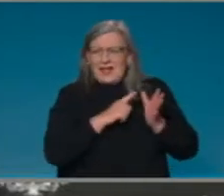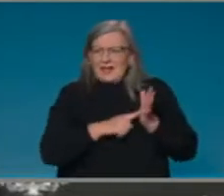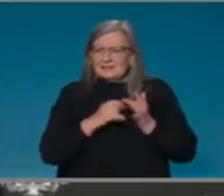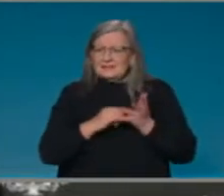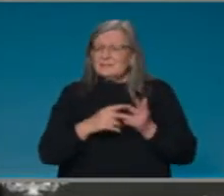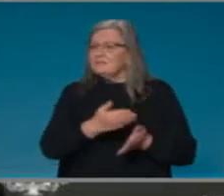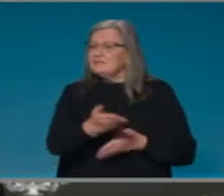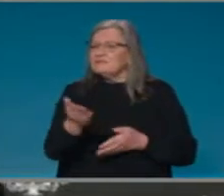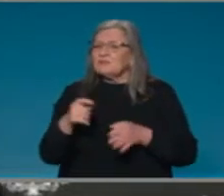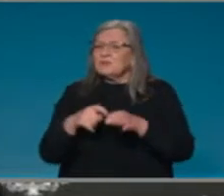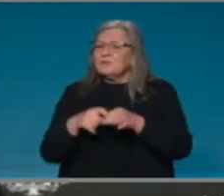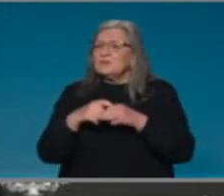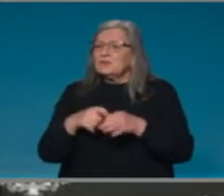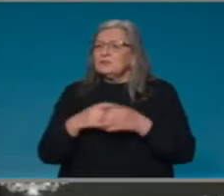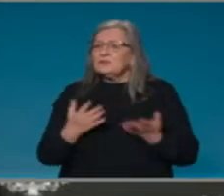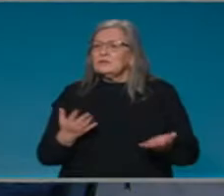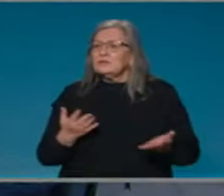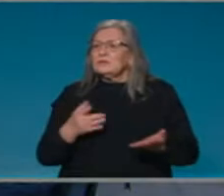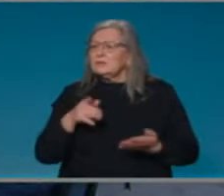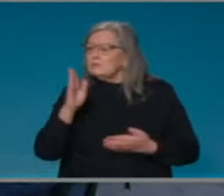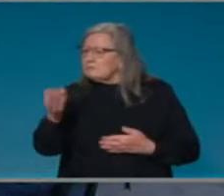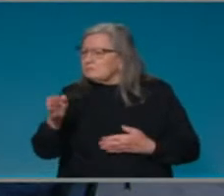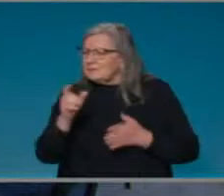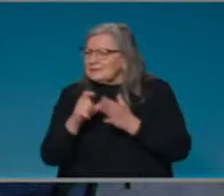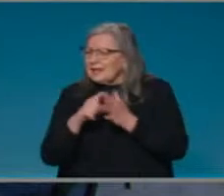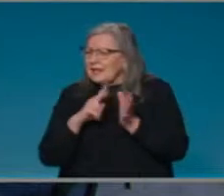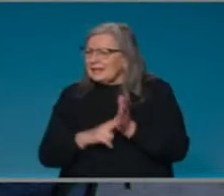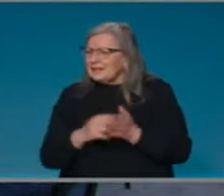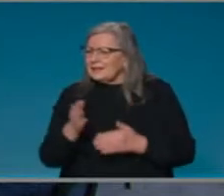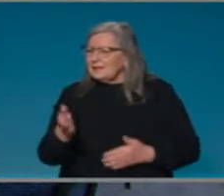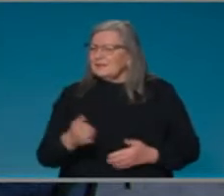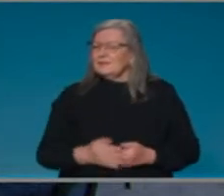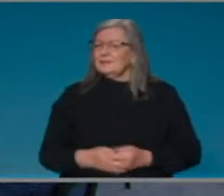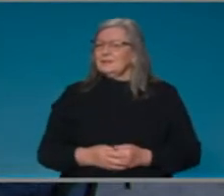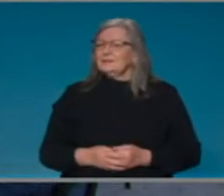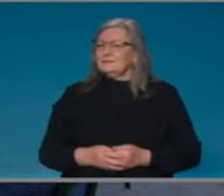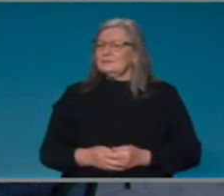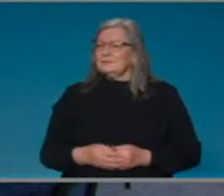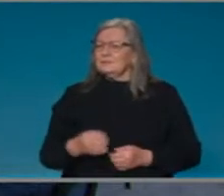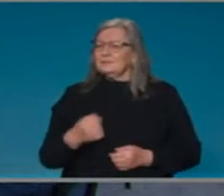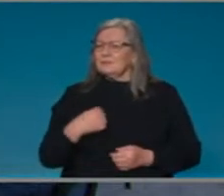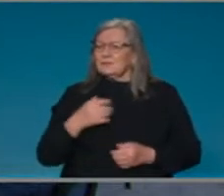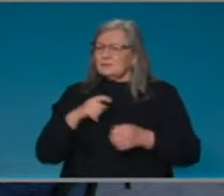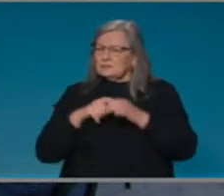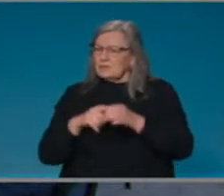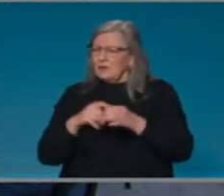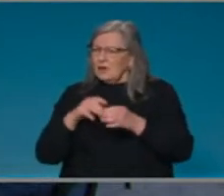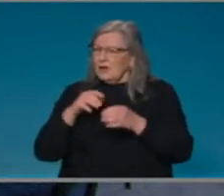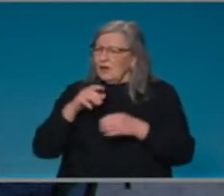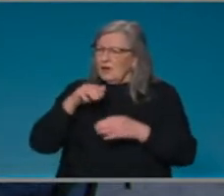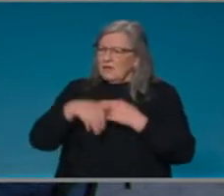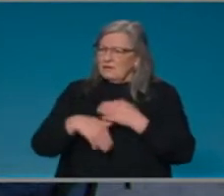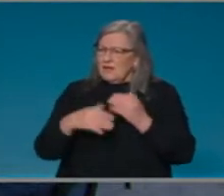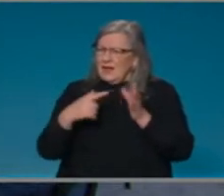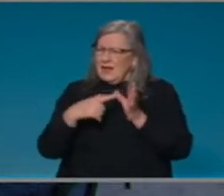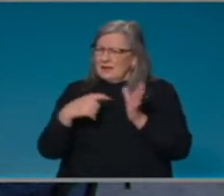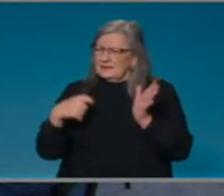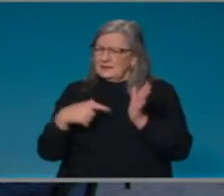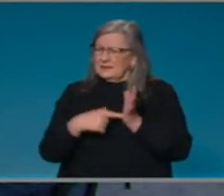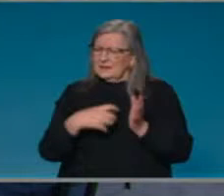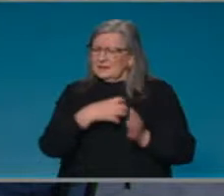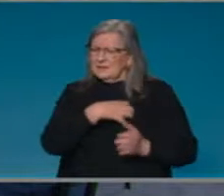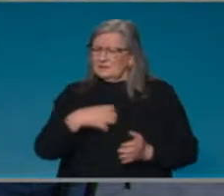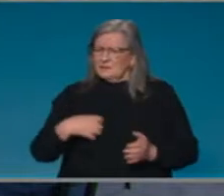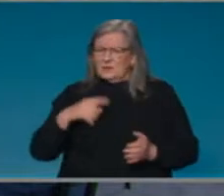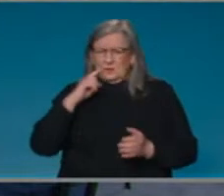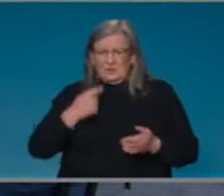with Dan, please. Minister, just a question about the announcement today from the ACT government about the lockdown here in Canberra.